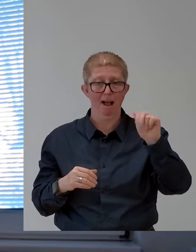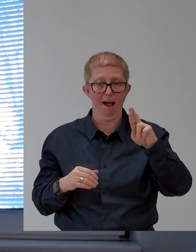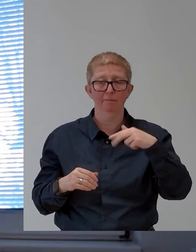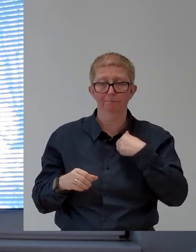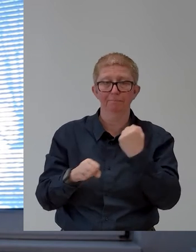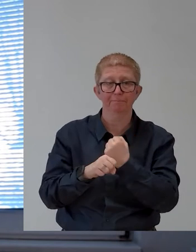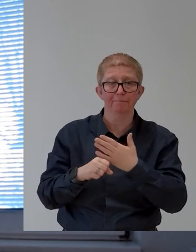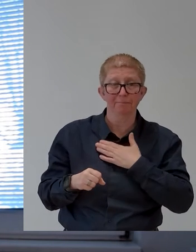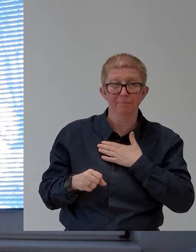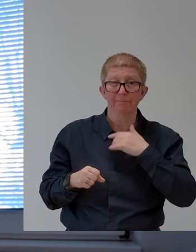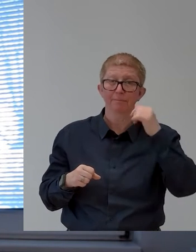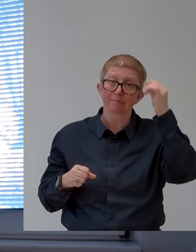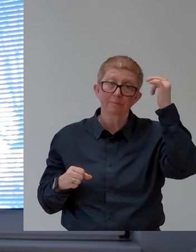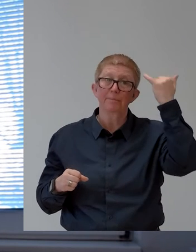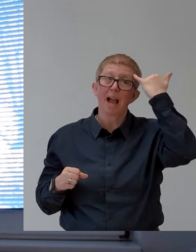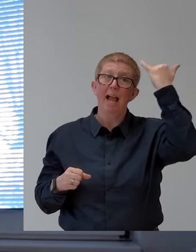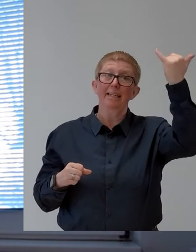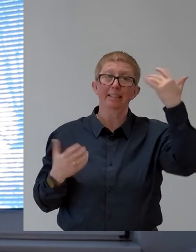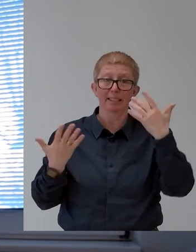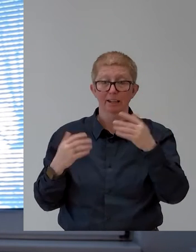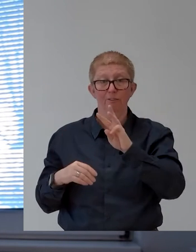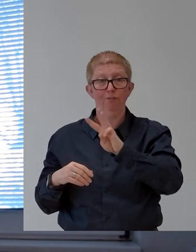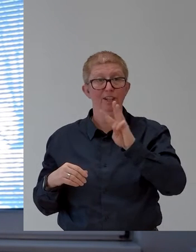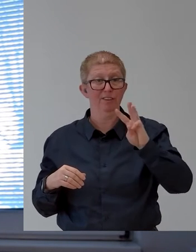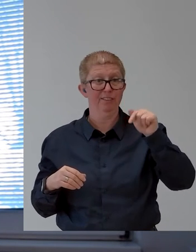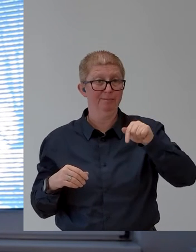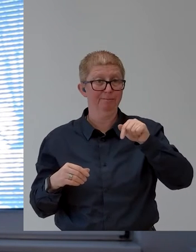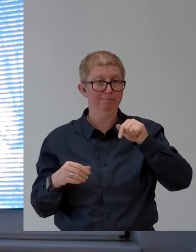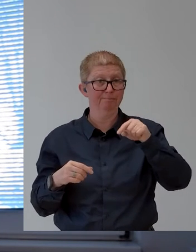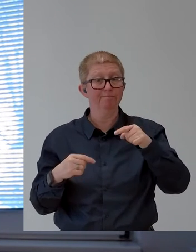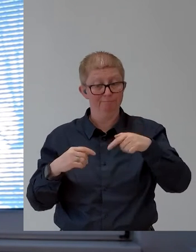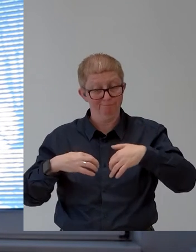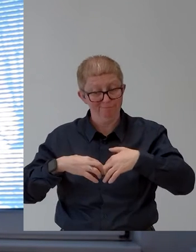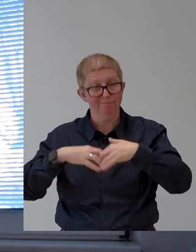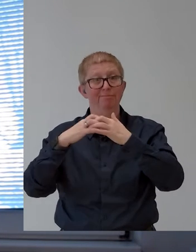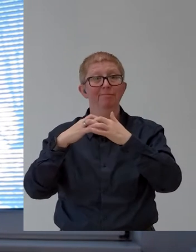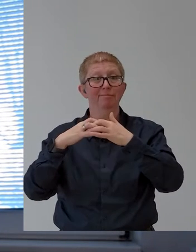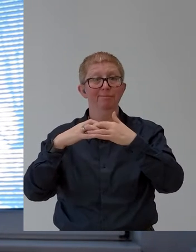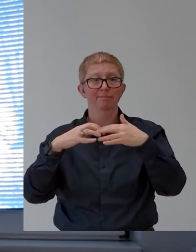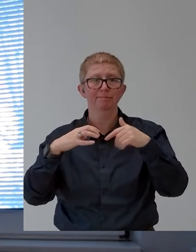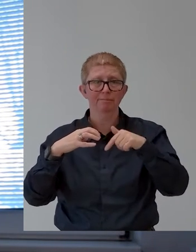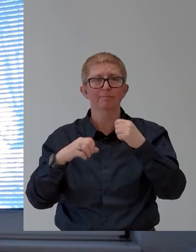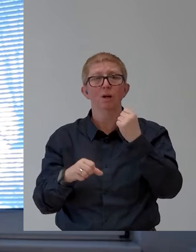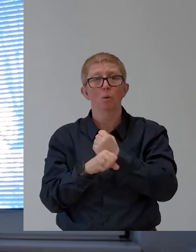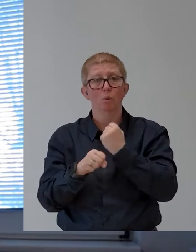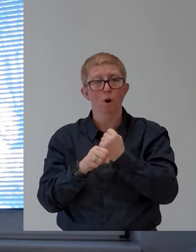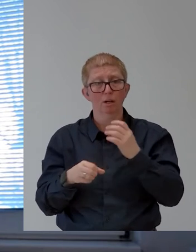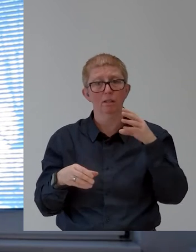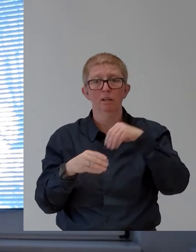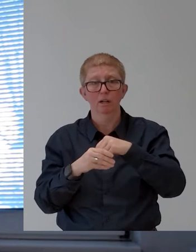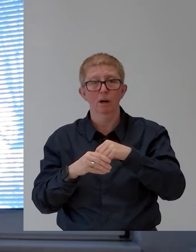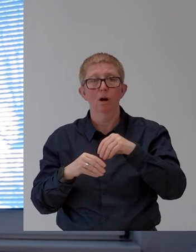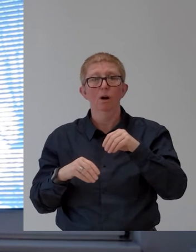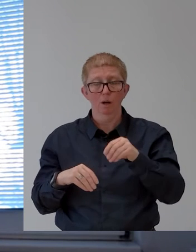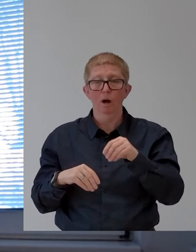inventor of the World Wide Web. And I personally work for the Web Accessibility Initiative, part of W3C, which